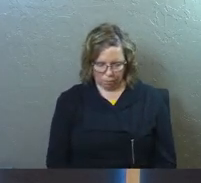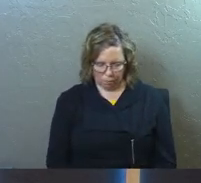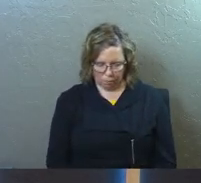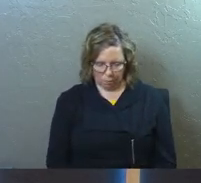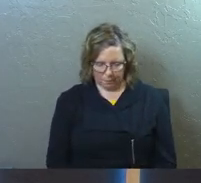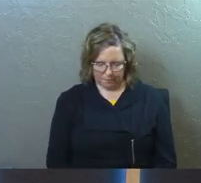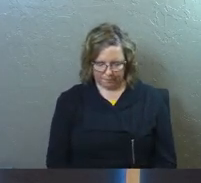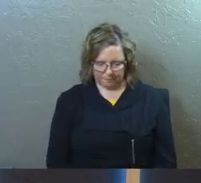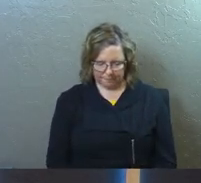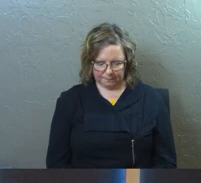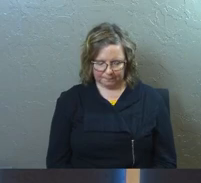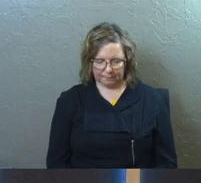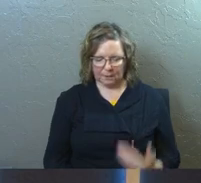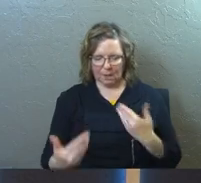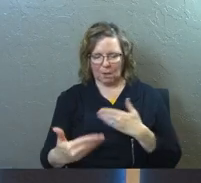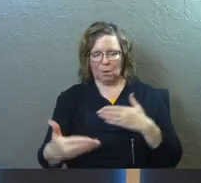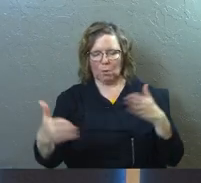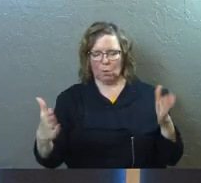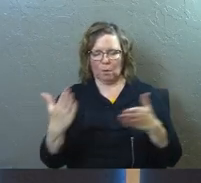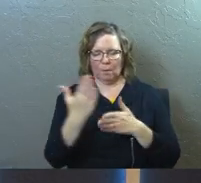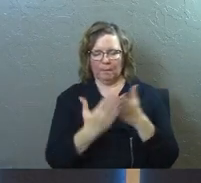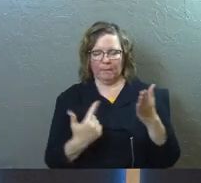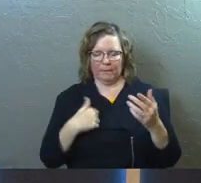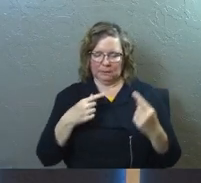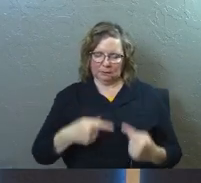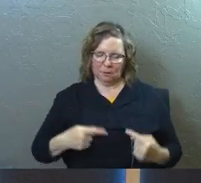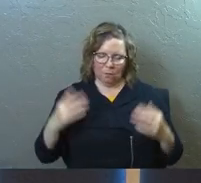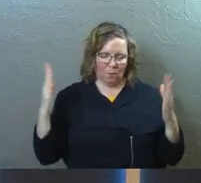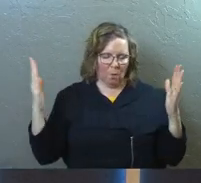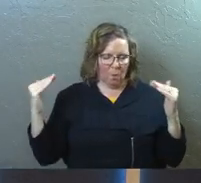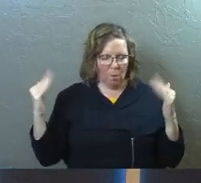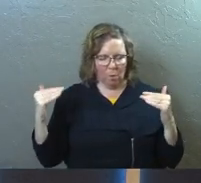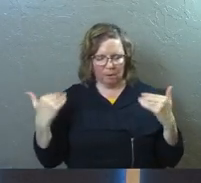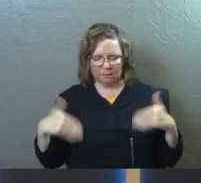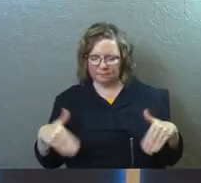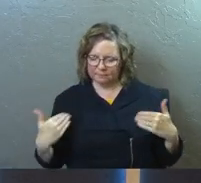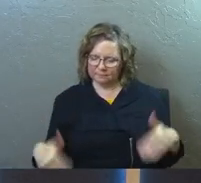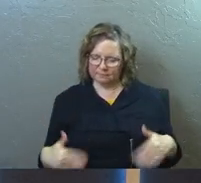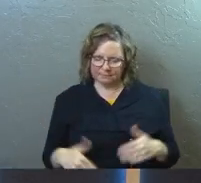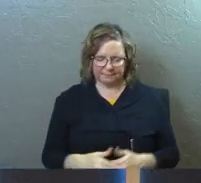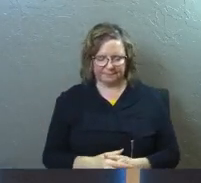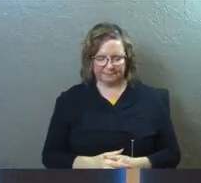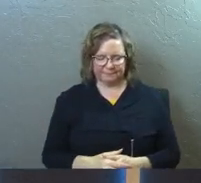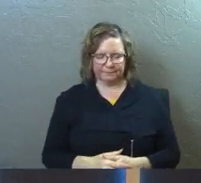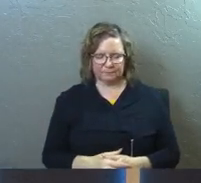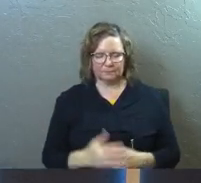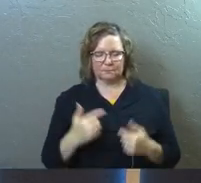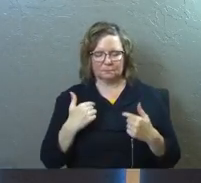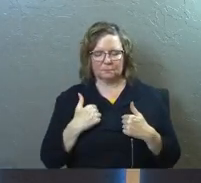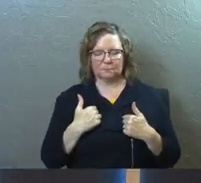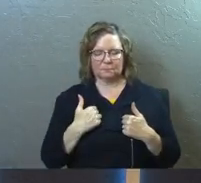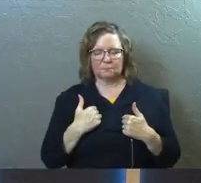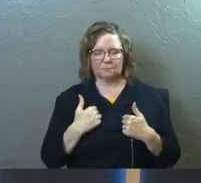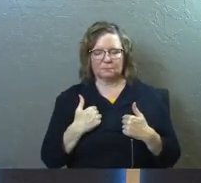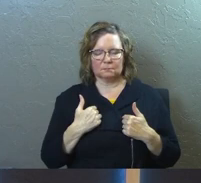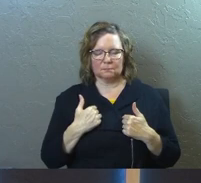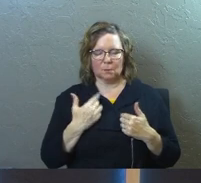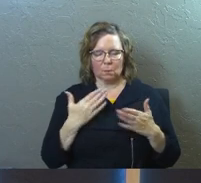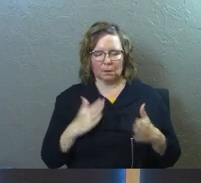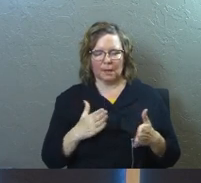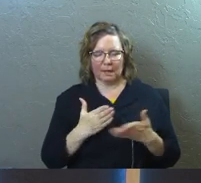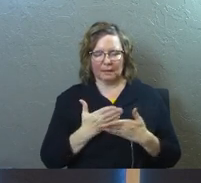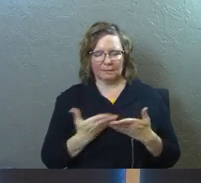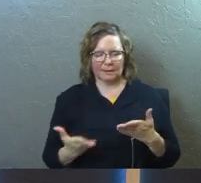Oh, and God, across this room, some of us are really struggling to hope right now, Lord. God, we've let